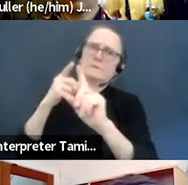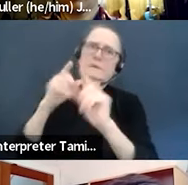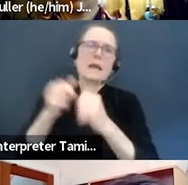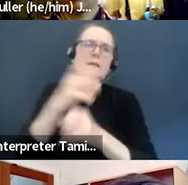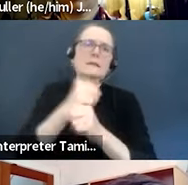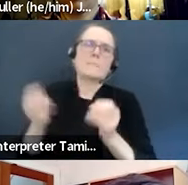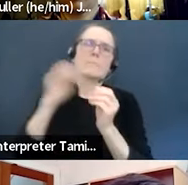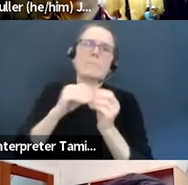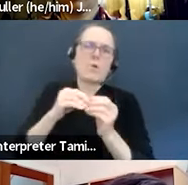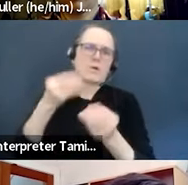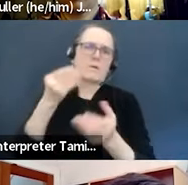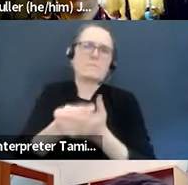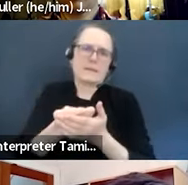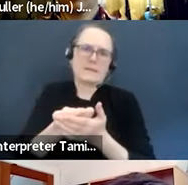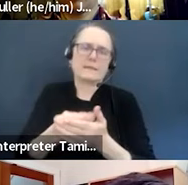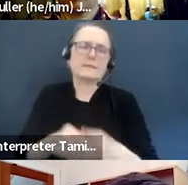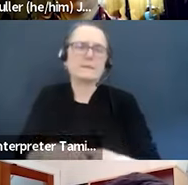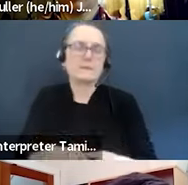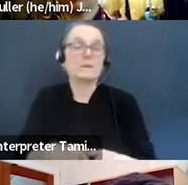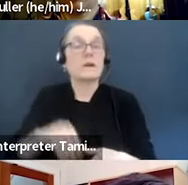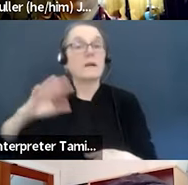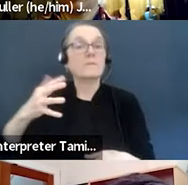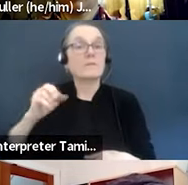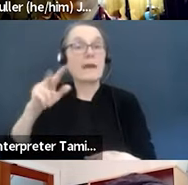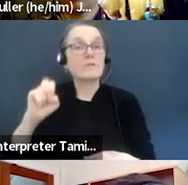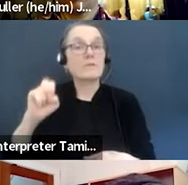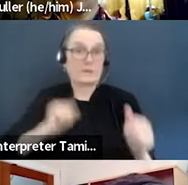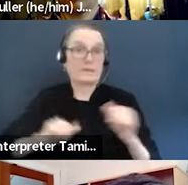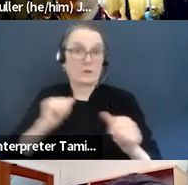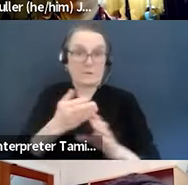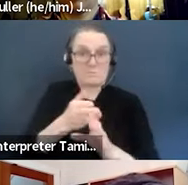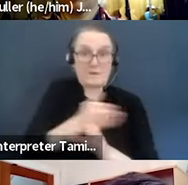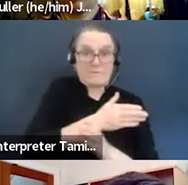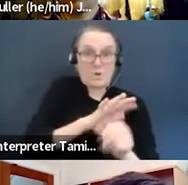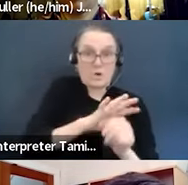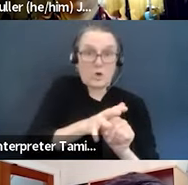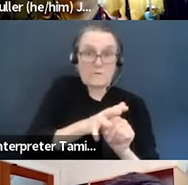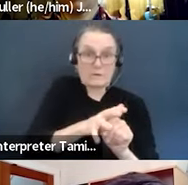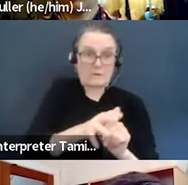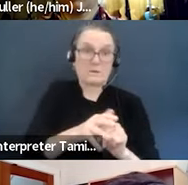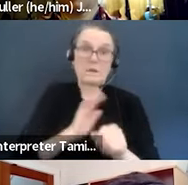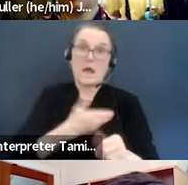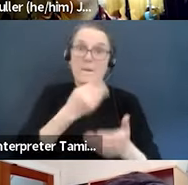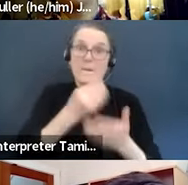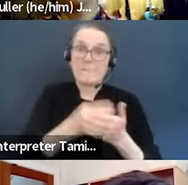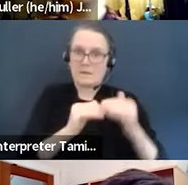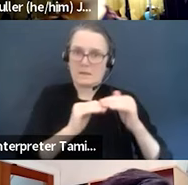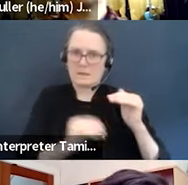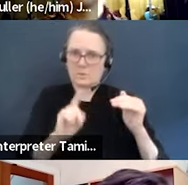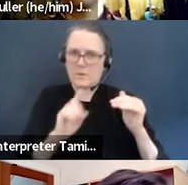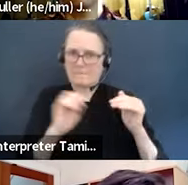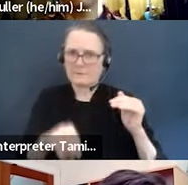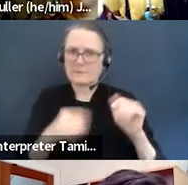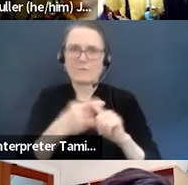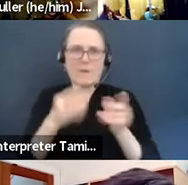know, for the Fifth Avenue Theater before COVID, less than 1% of our income was from public funding. And we